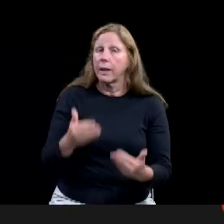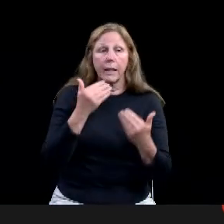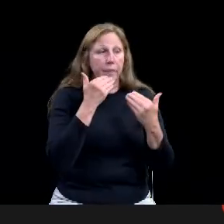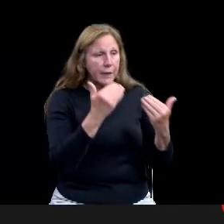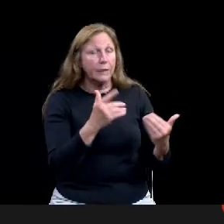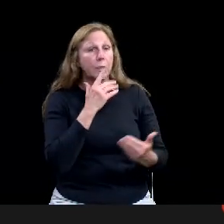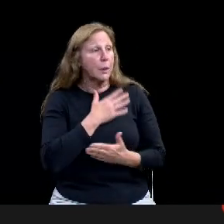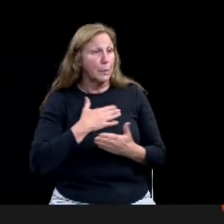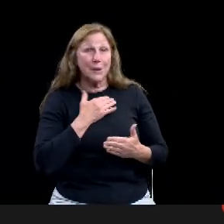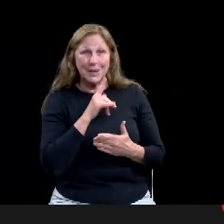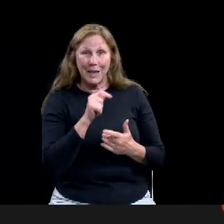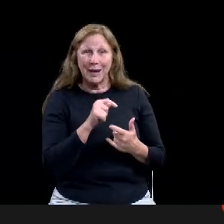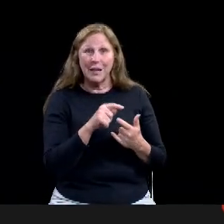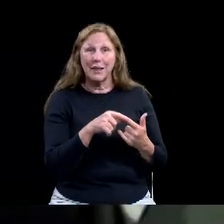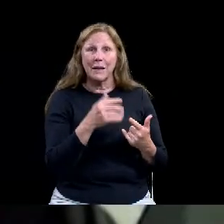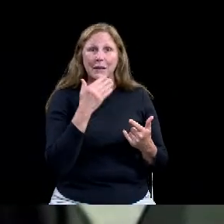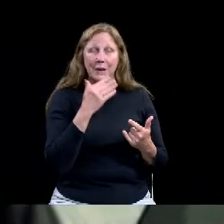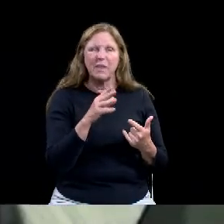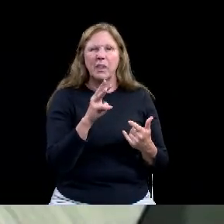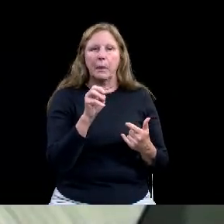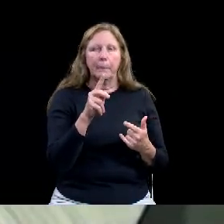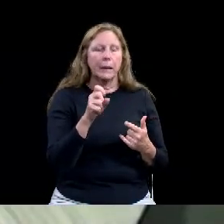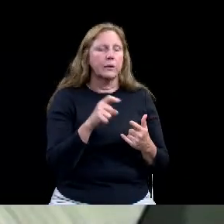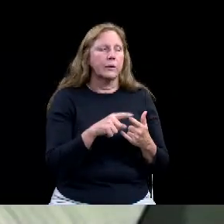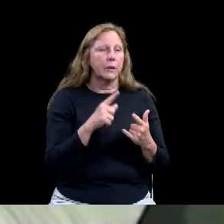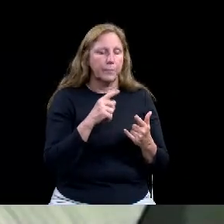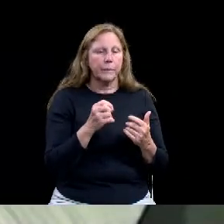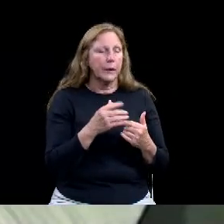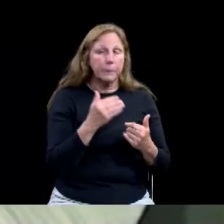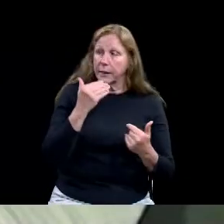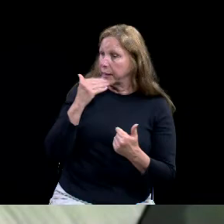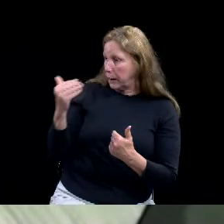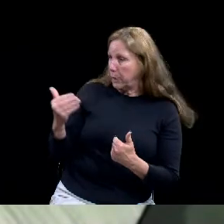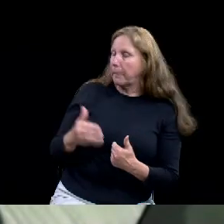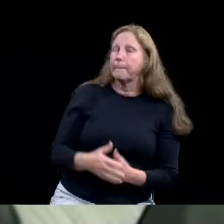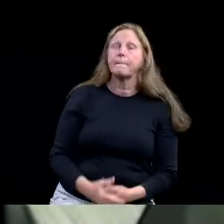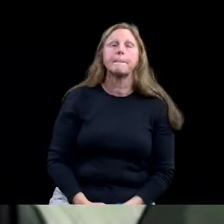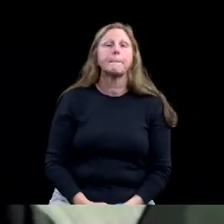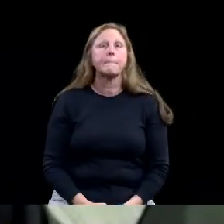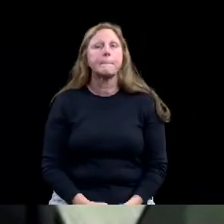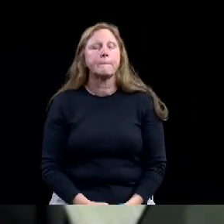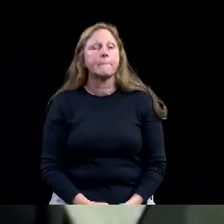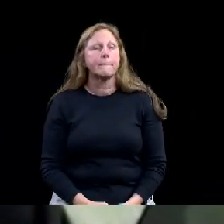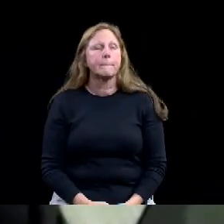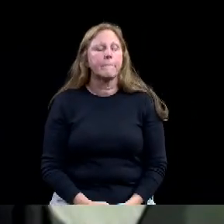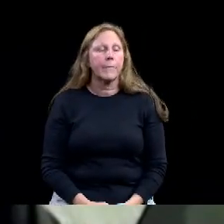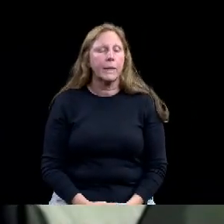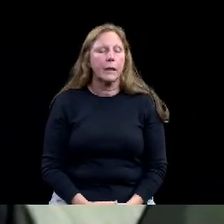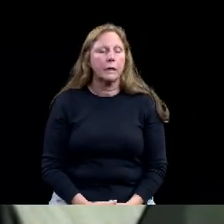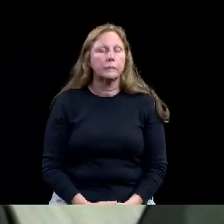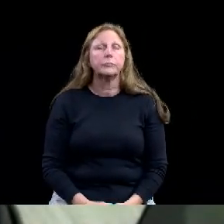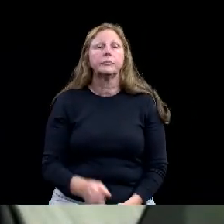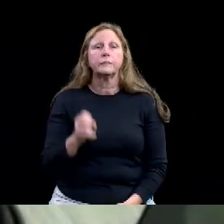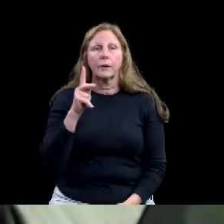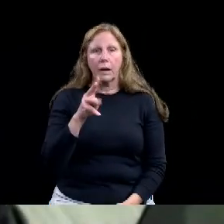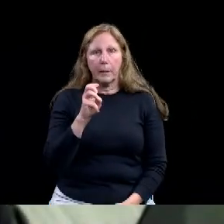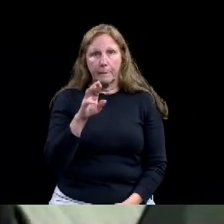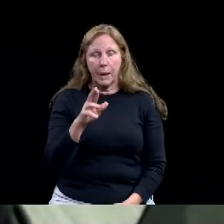All right, mayor and councilor, final staff work session of the afternoon is work session, uh,